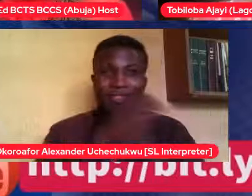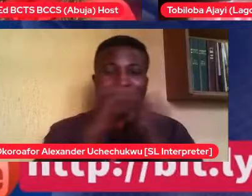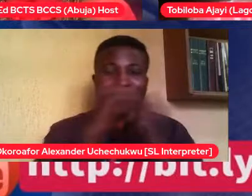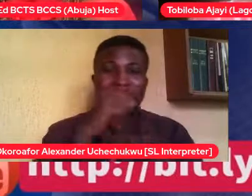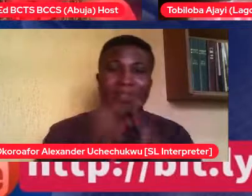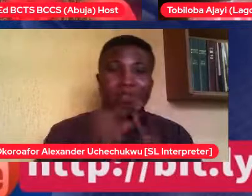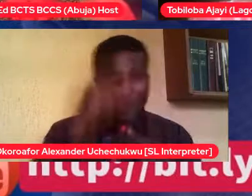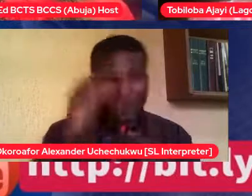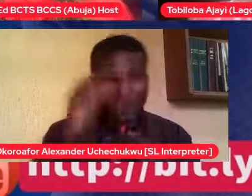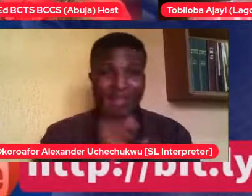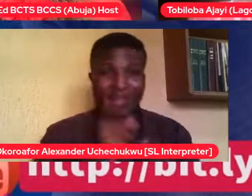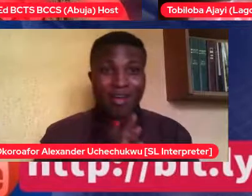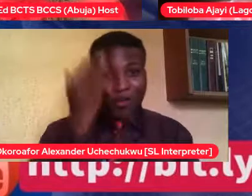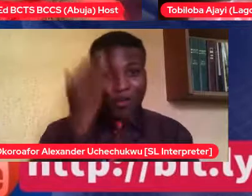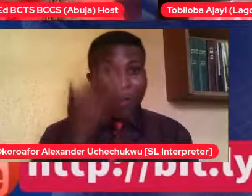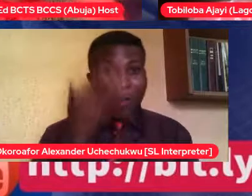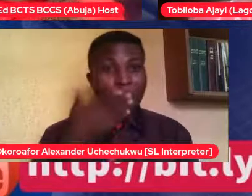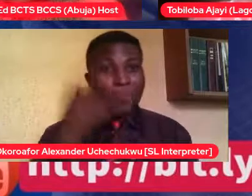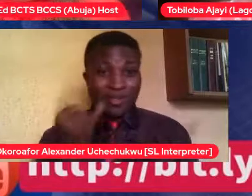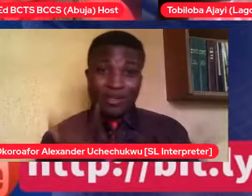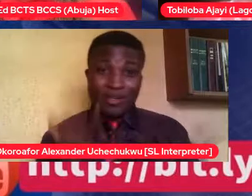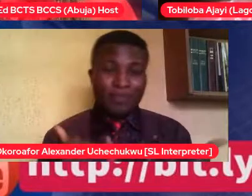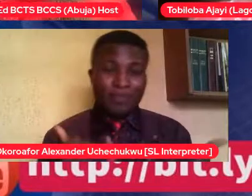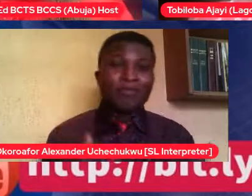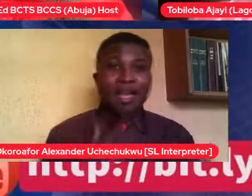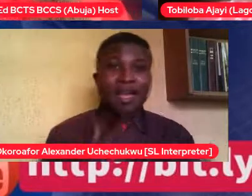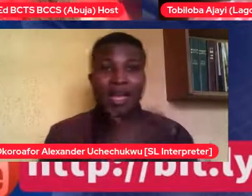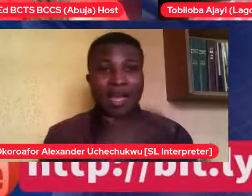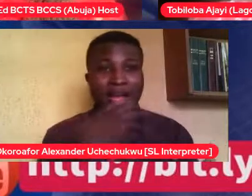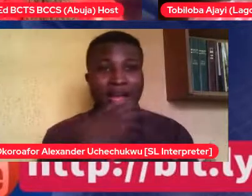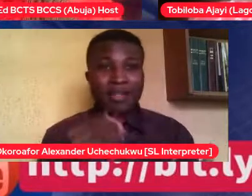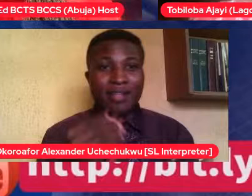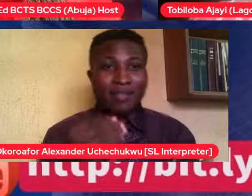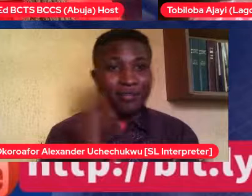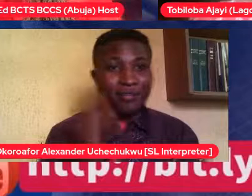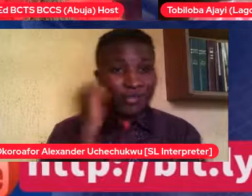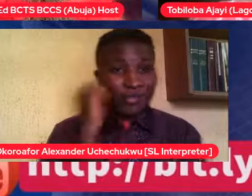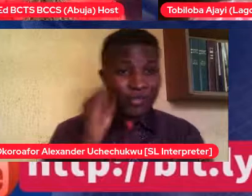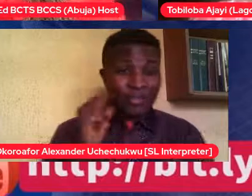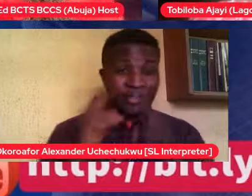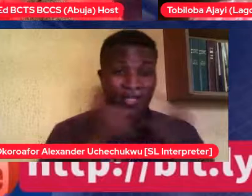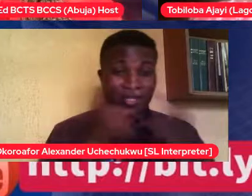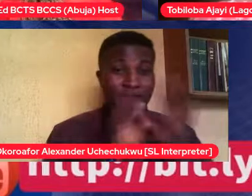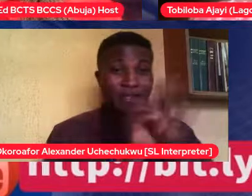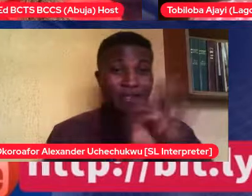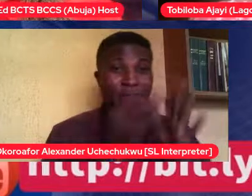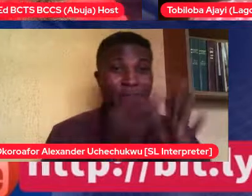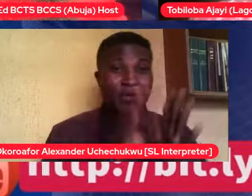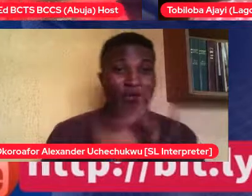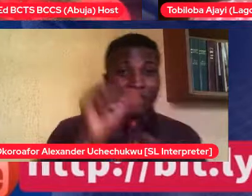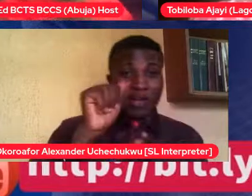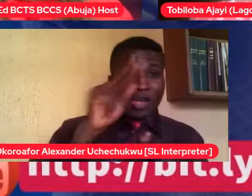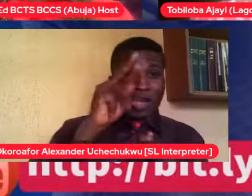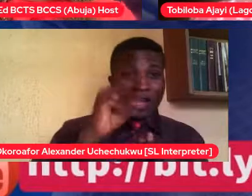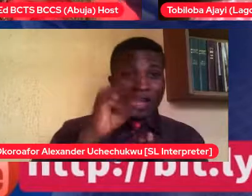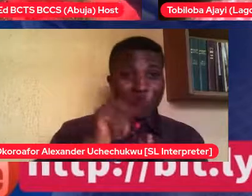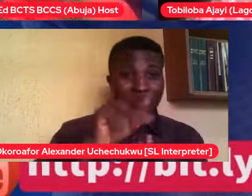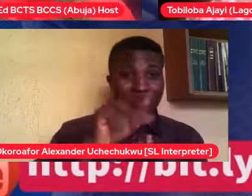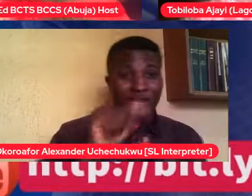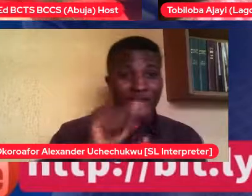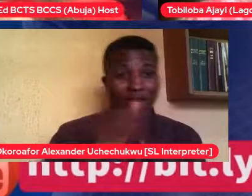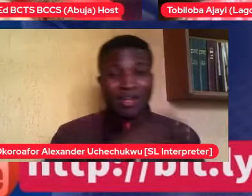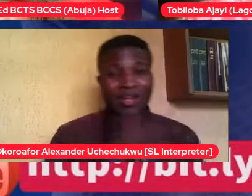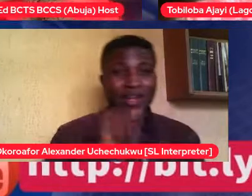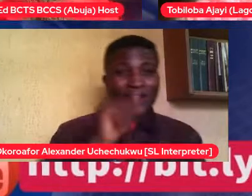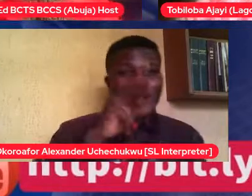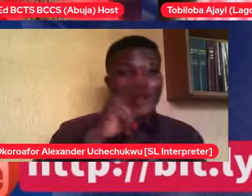Okay, like she gave the example of Amina and Aminu, you know, like, okay, what should we do? You know, she's your friend. We